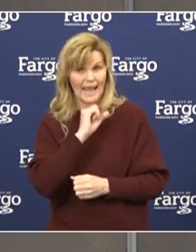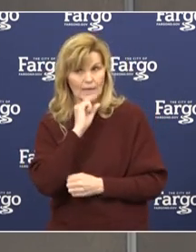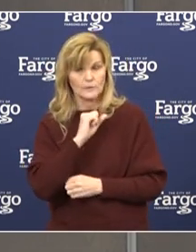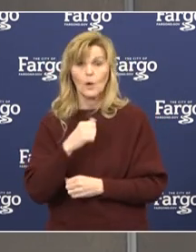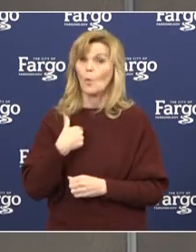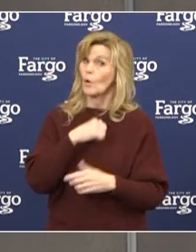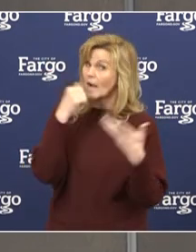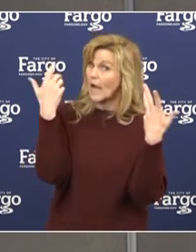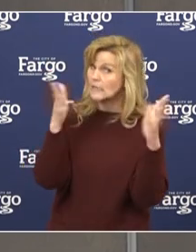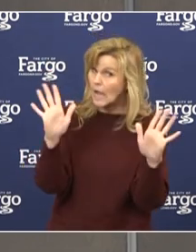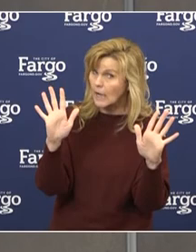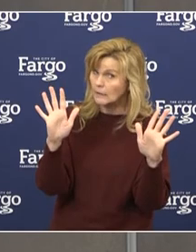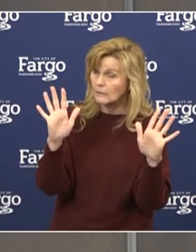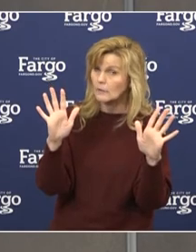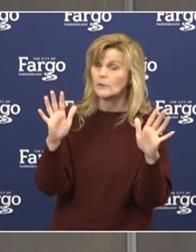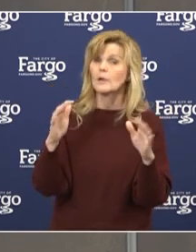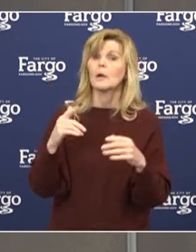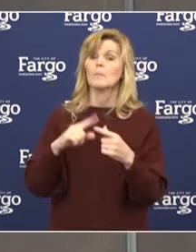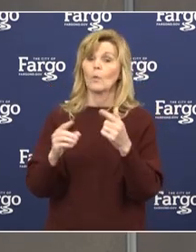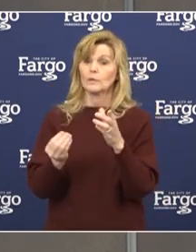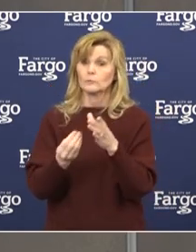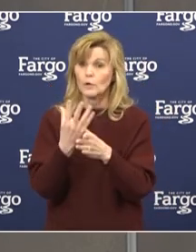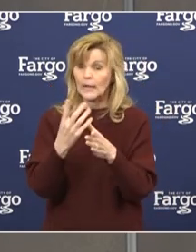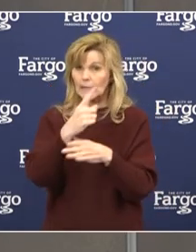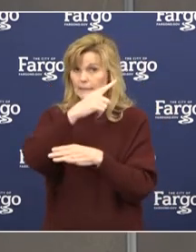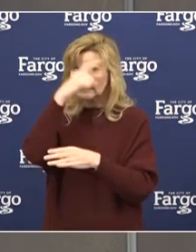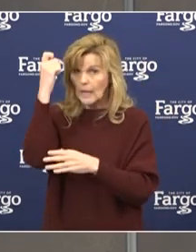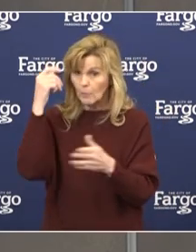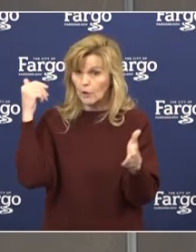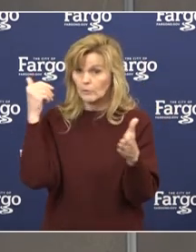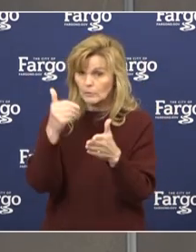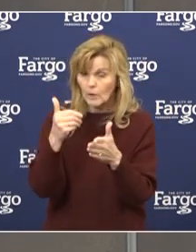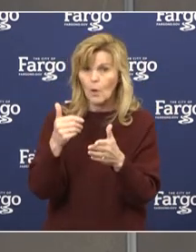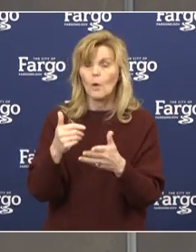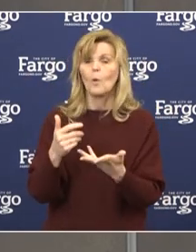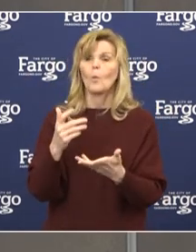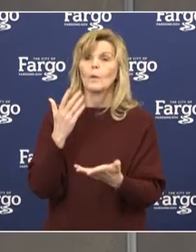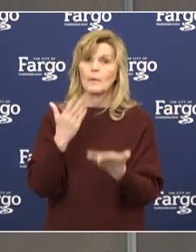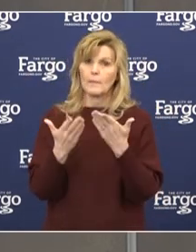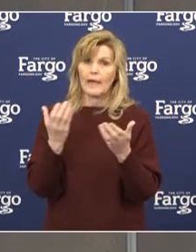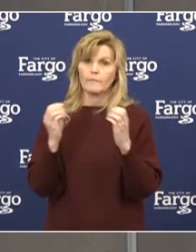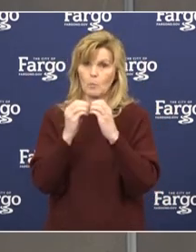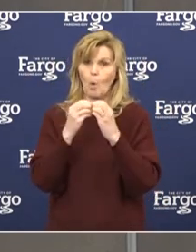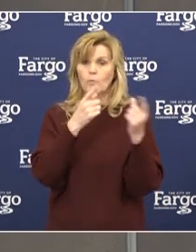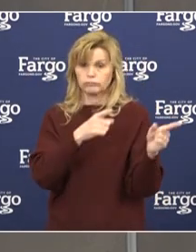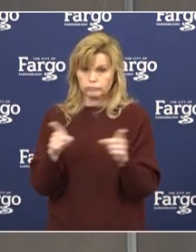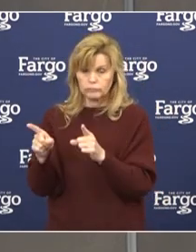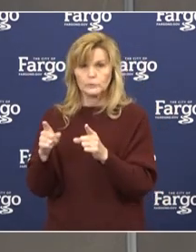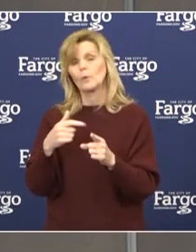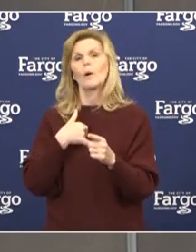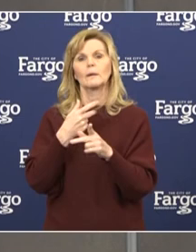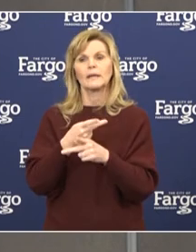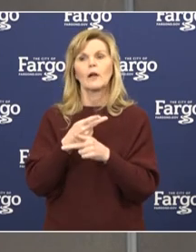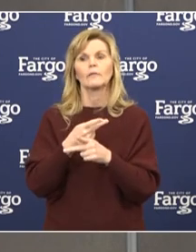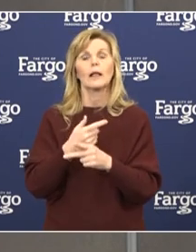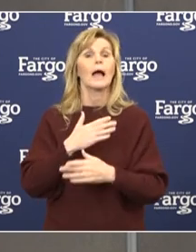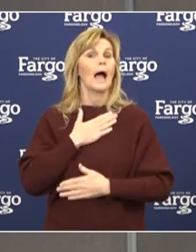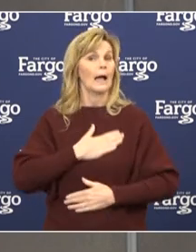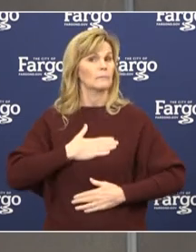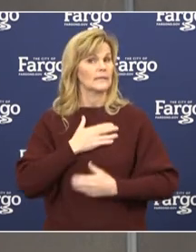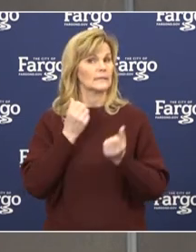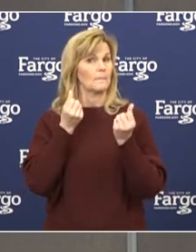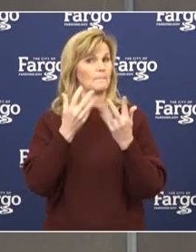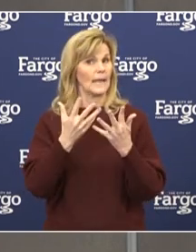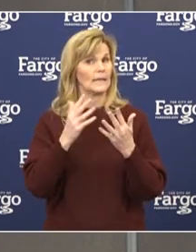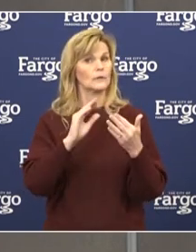yet, but as summer comes along or spring comes along, we're going to have to be more vigilant not to have that happen. I'm very pleased that many of the stores now are